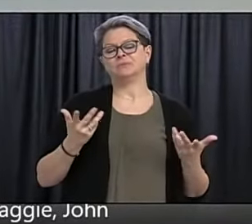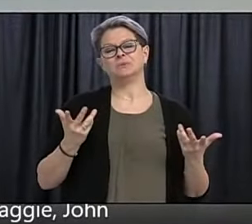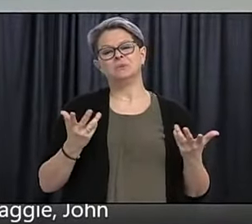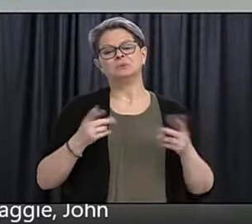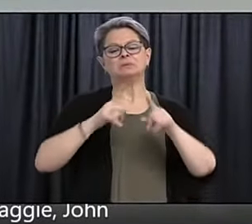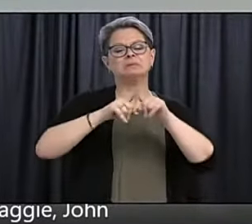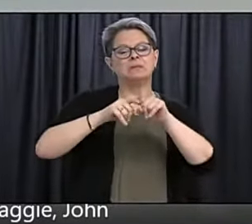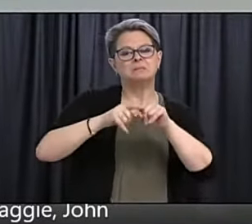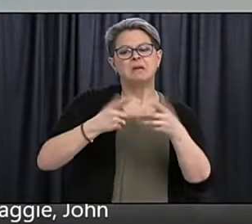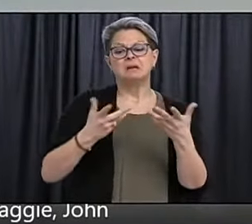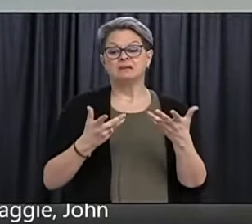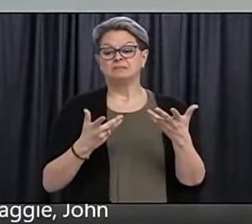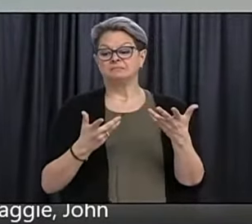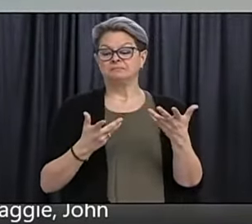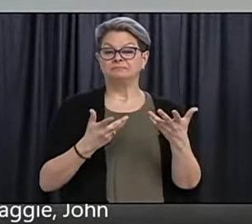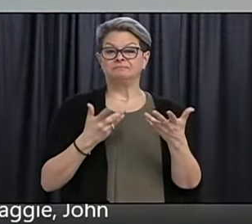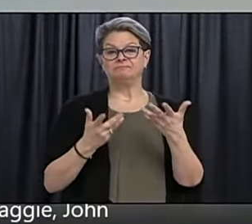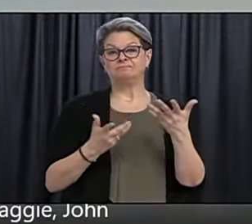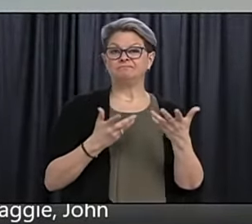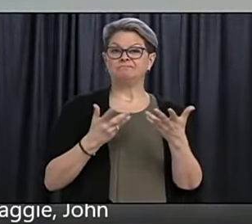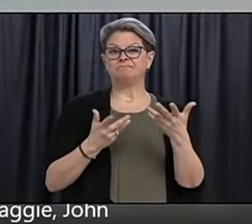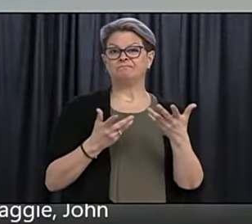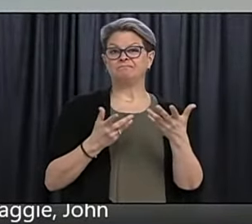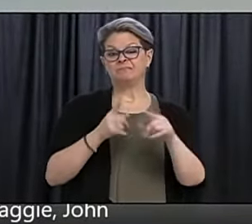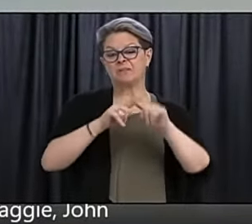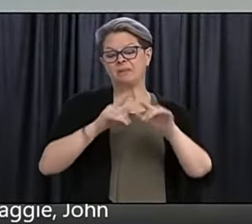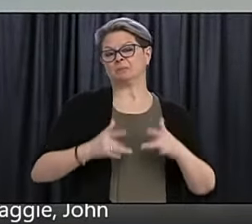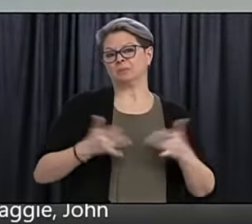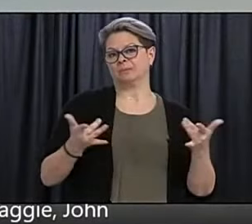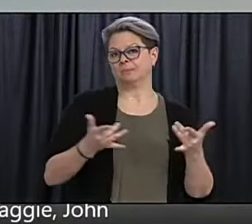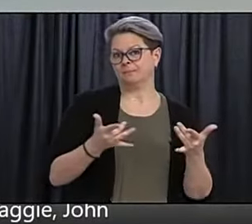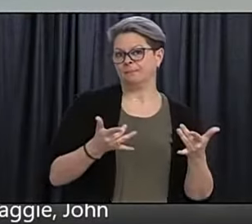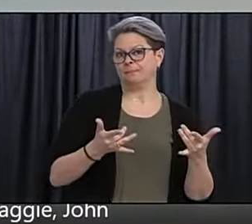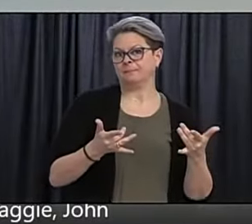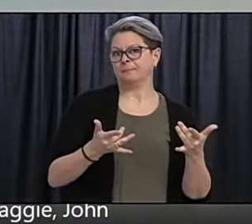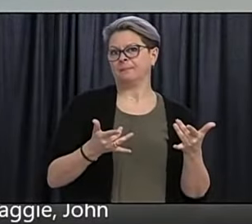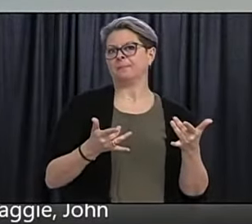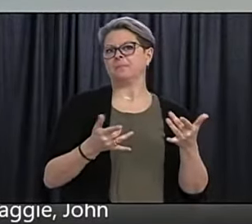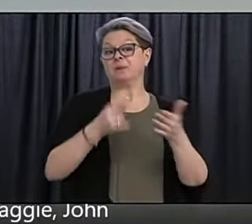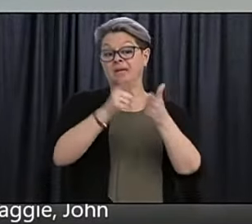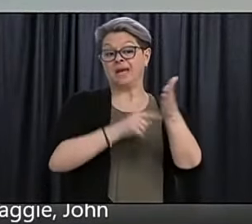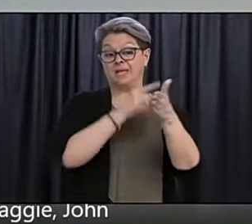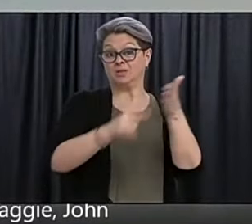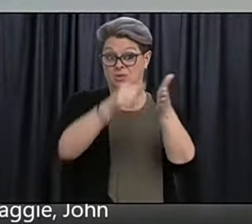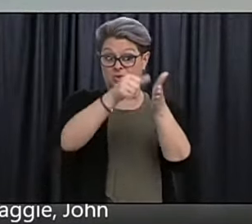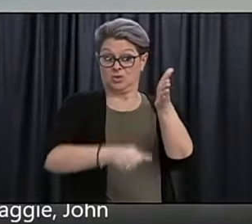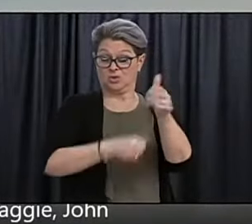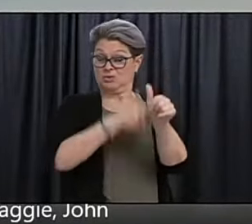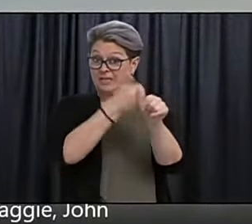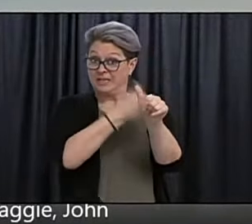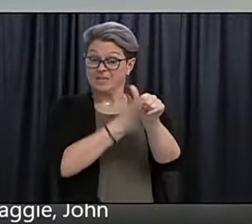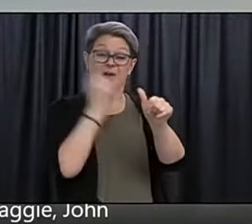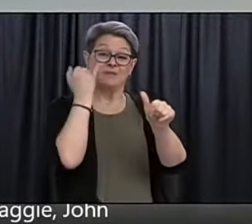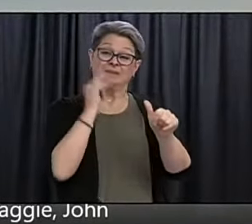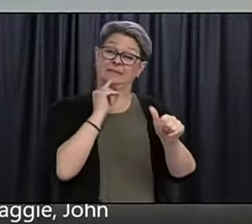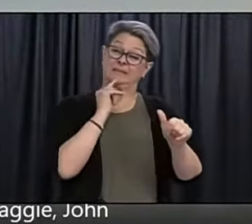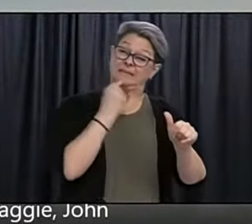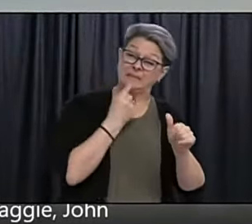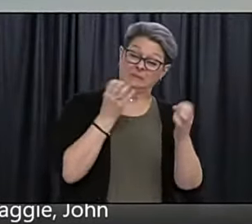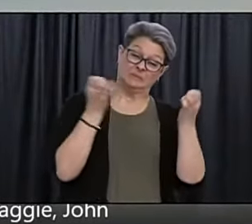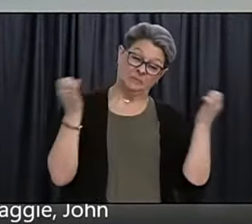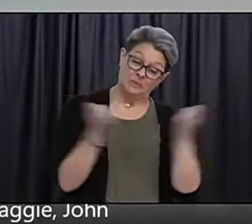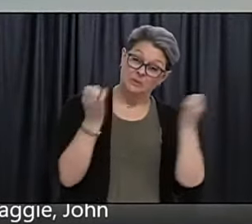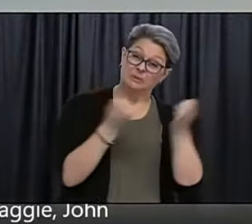or ongoing activity, maybe a better phrase, cancer-related surgeries, surgeries that are deemed urgent, diagnostic